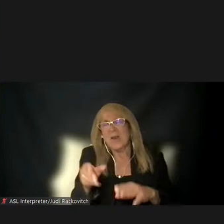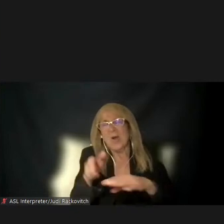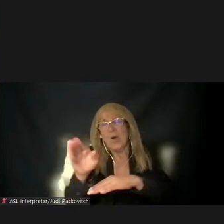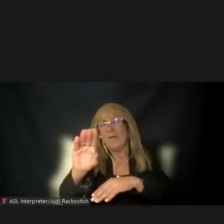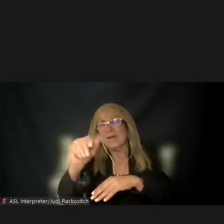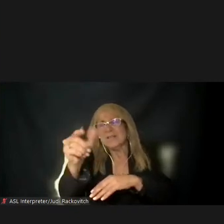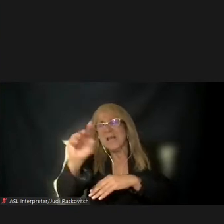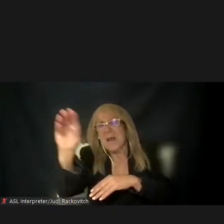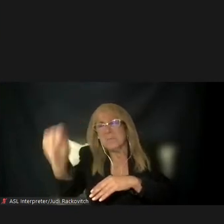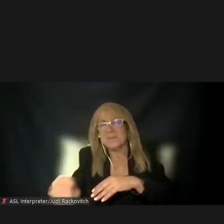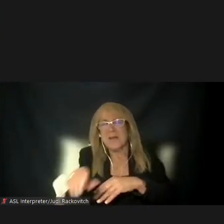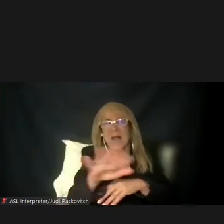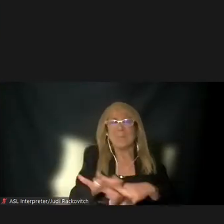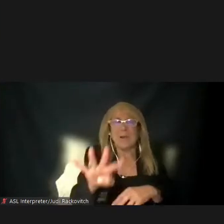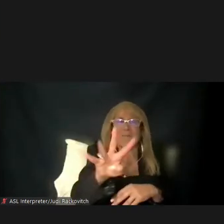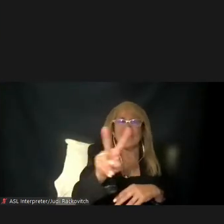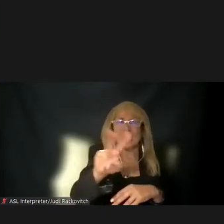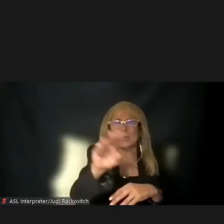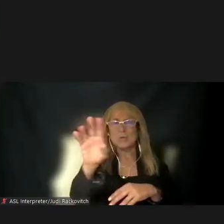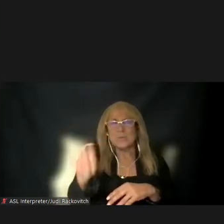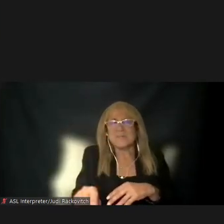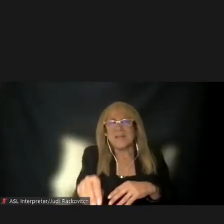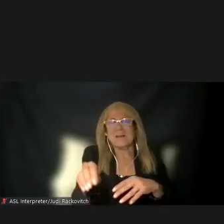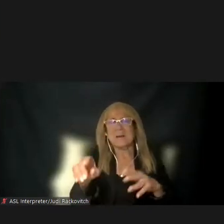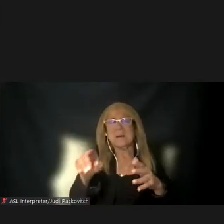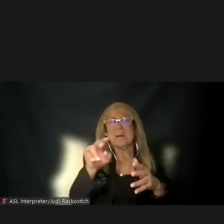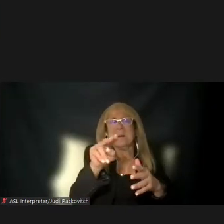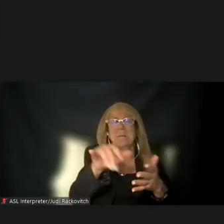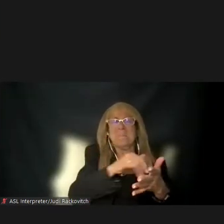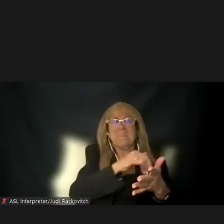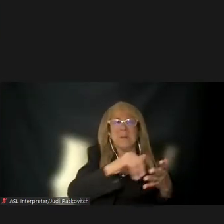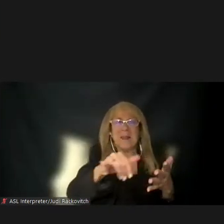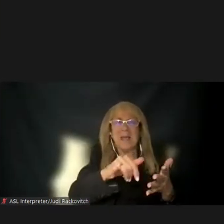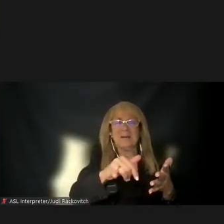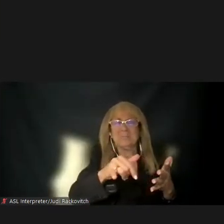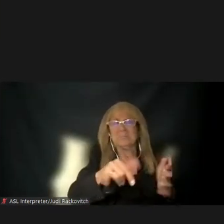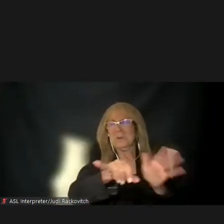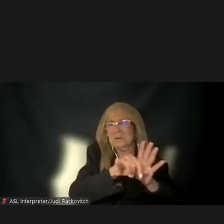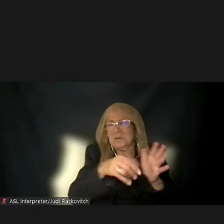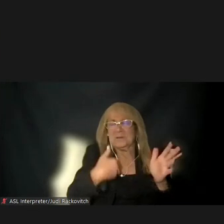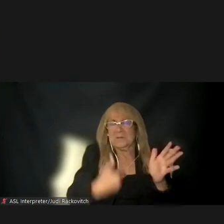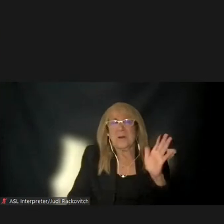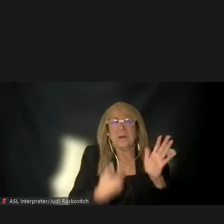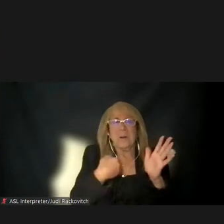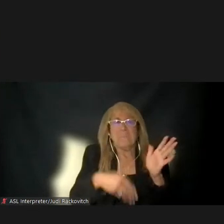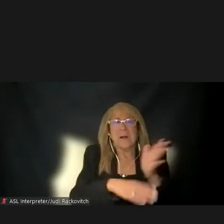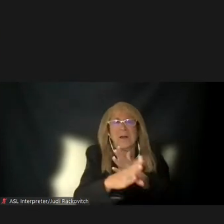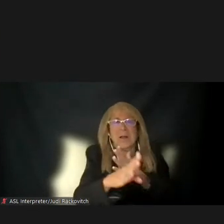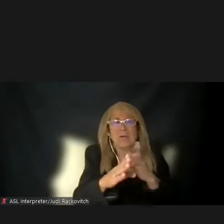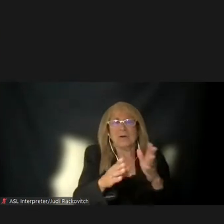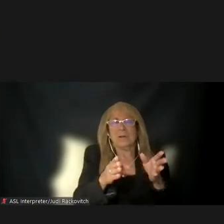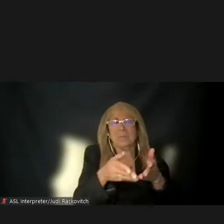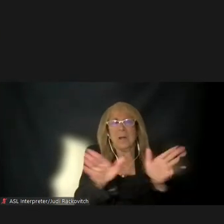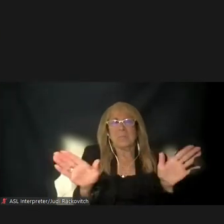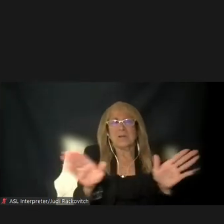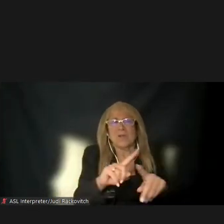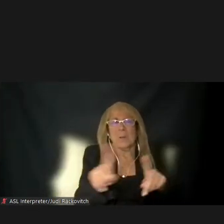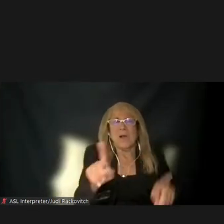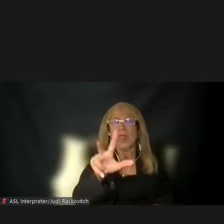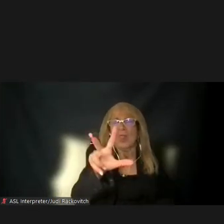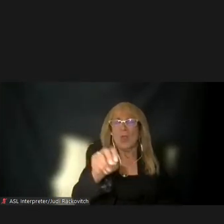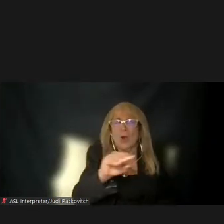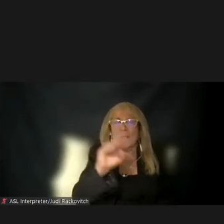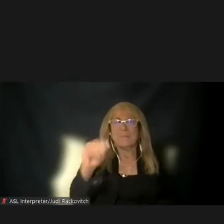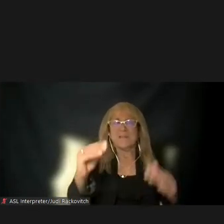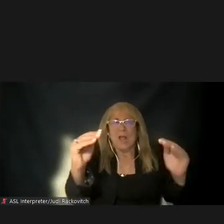About 42% of the Manhattan Central Business District identifies as a minority population, while 13% are low income. Based on preliminary